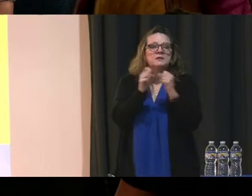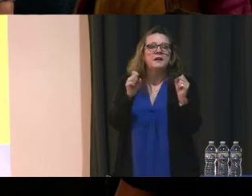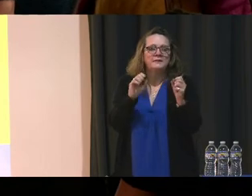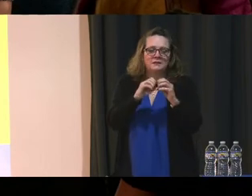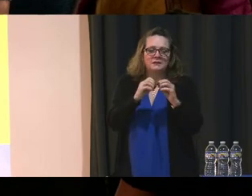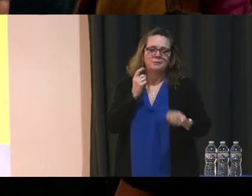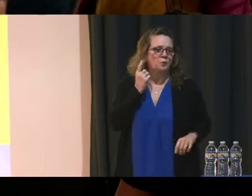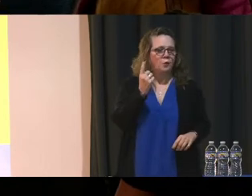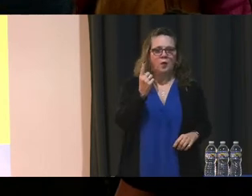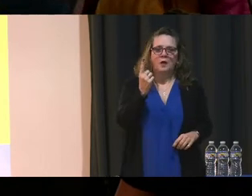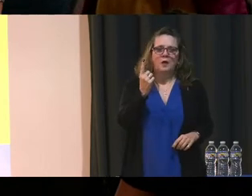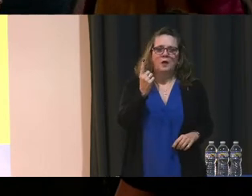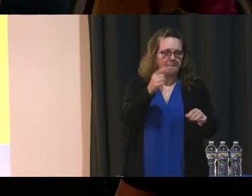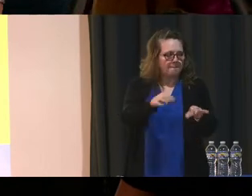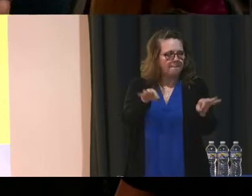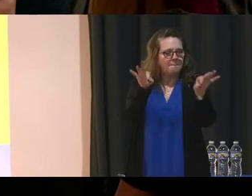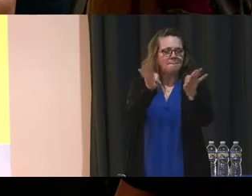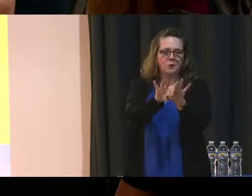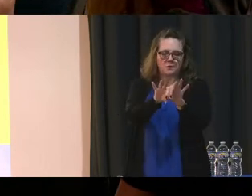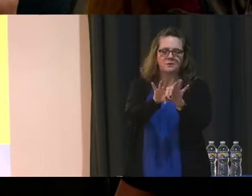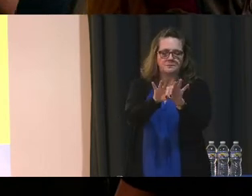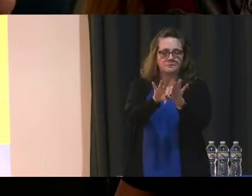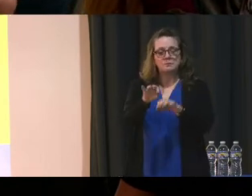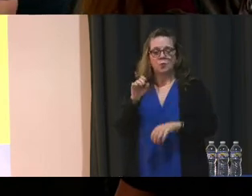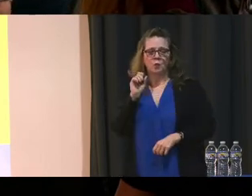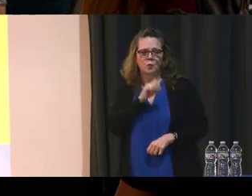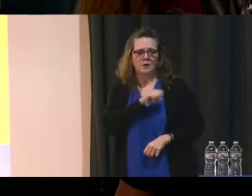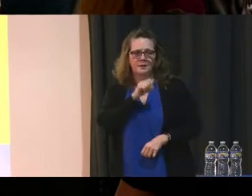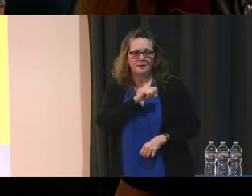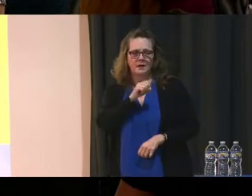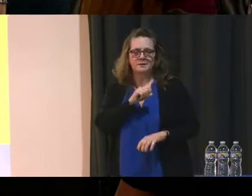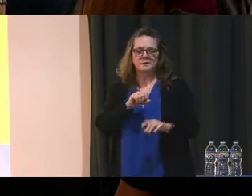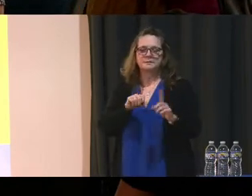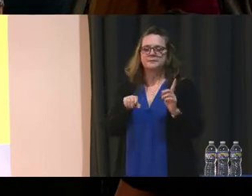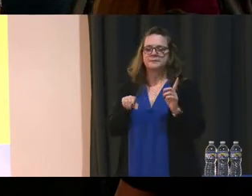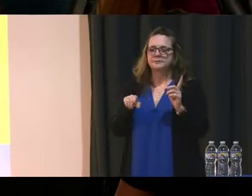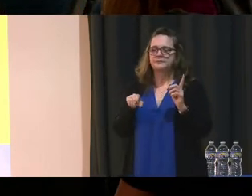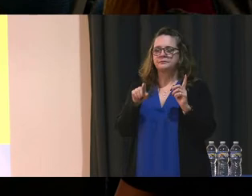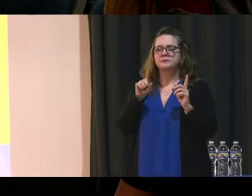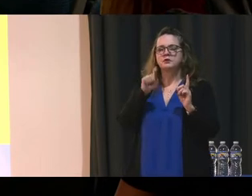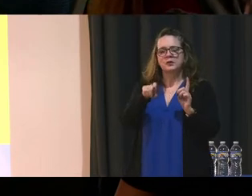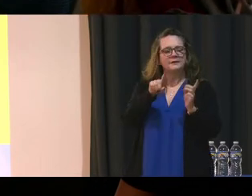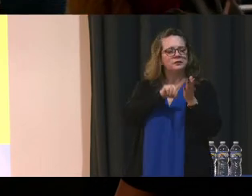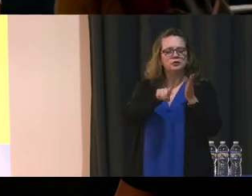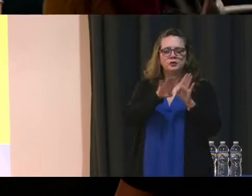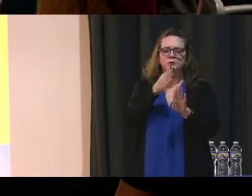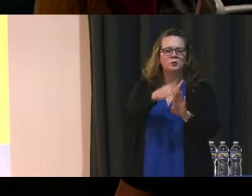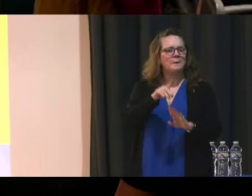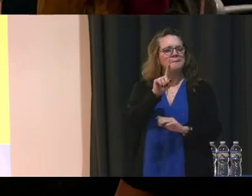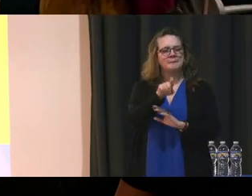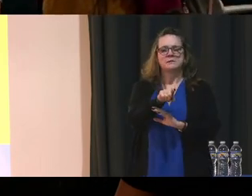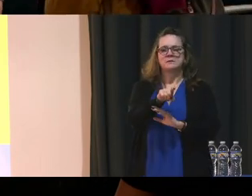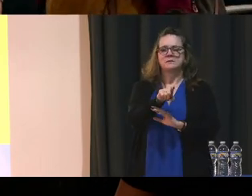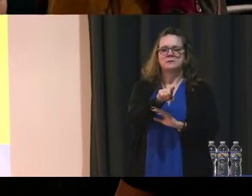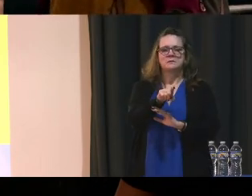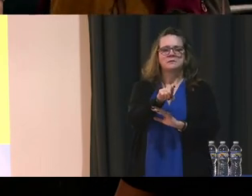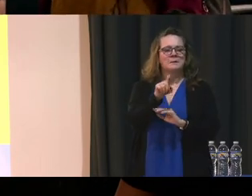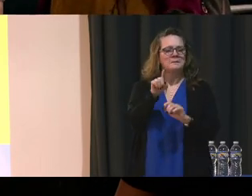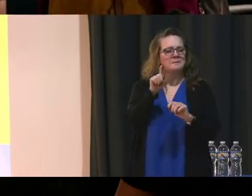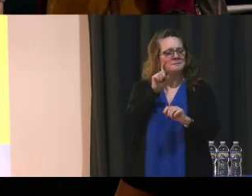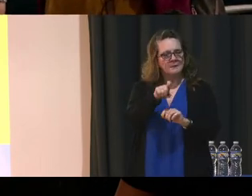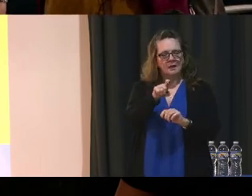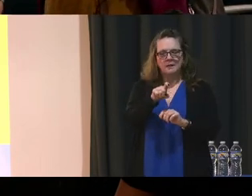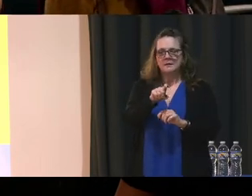something that is first. Absolutely. So, you know, they have to check the door. That's why it's getting